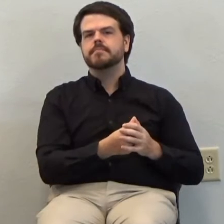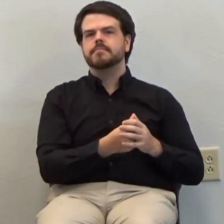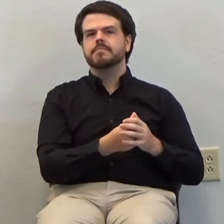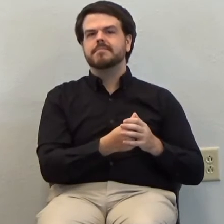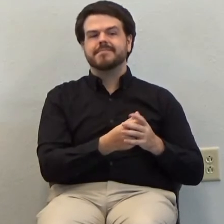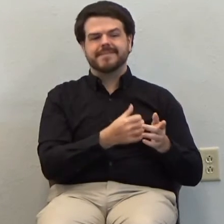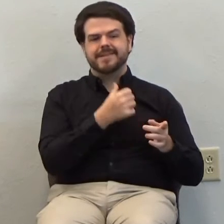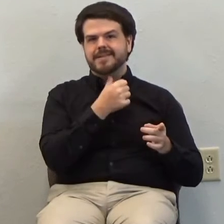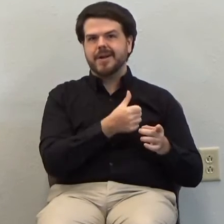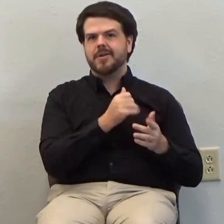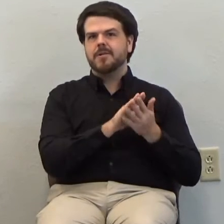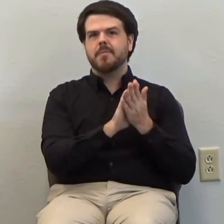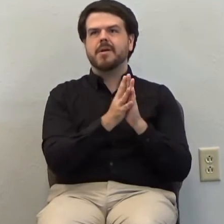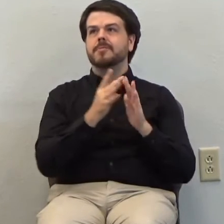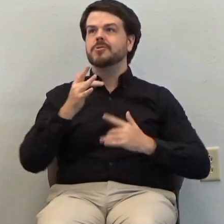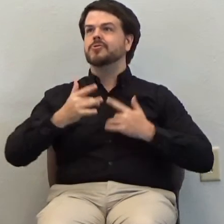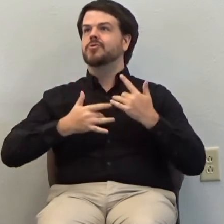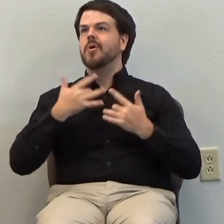joyful